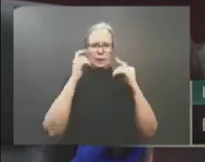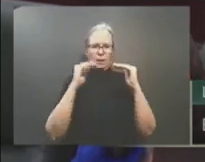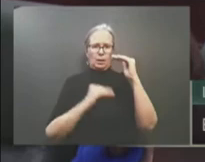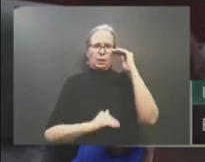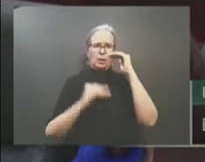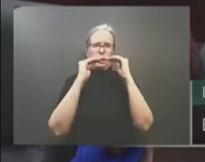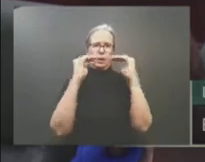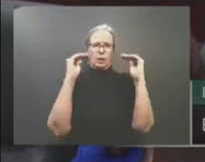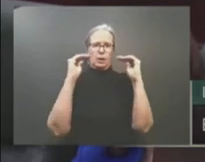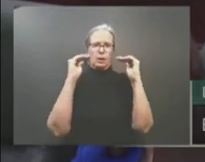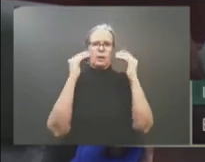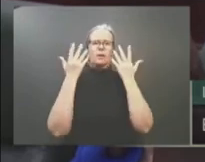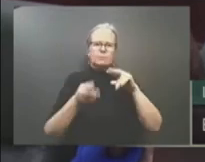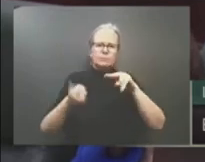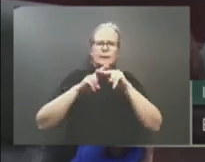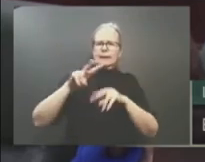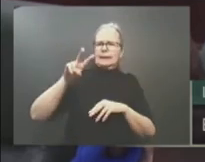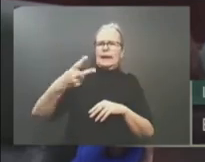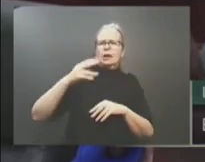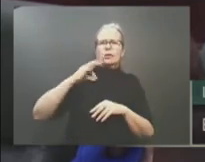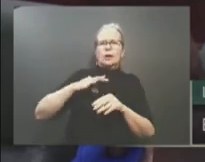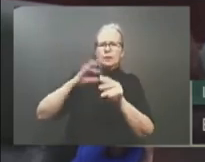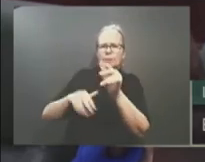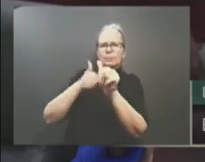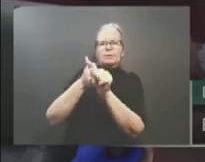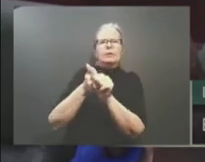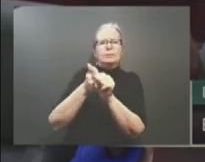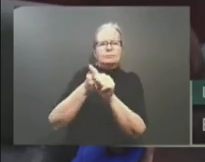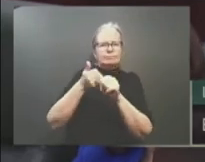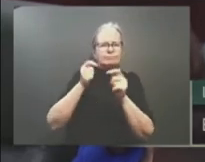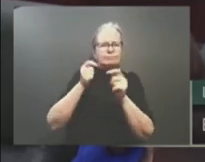that our last credit rating increase was back in 2001.